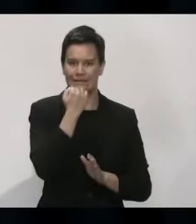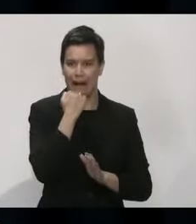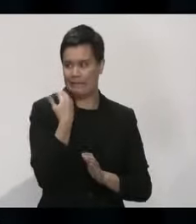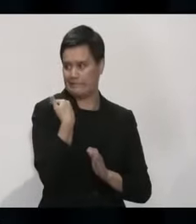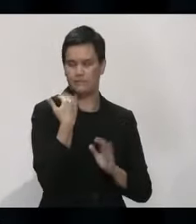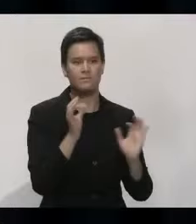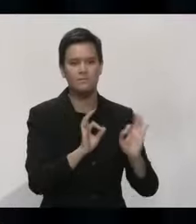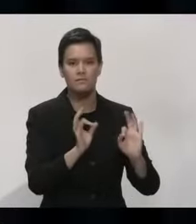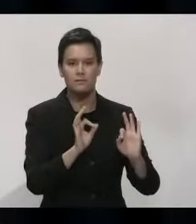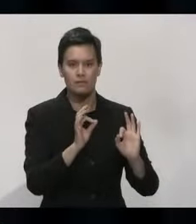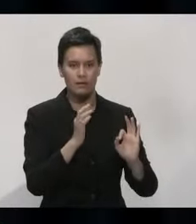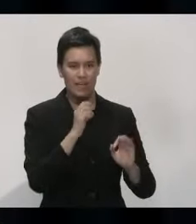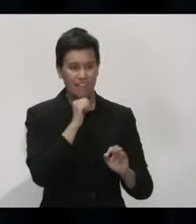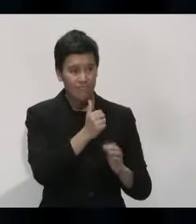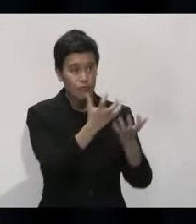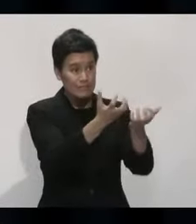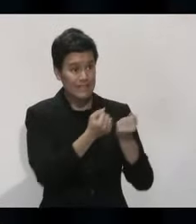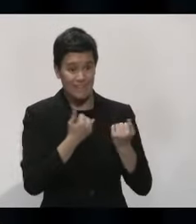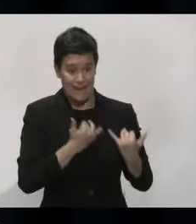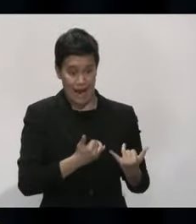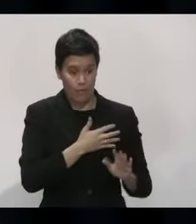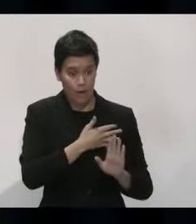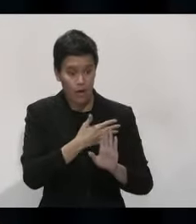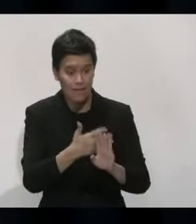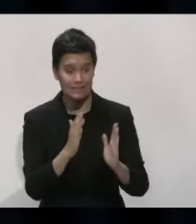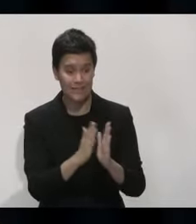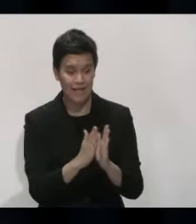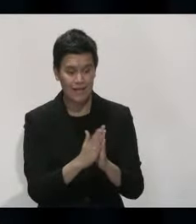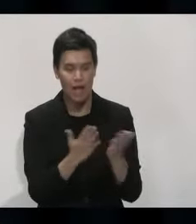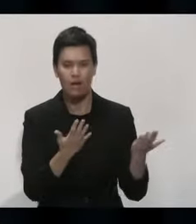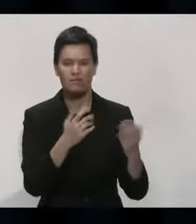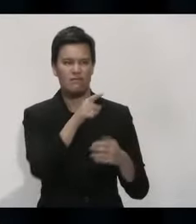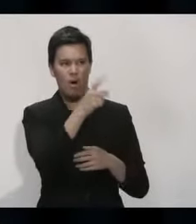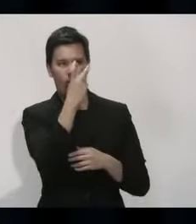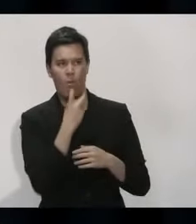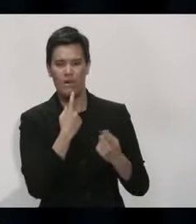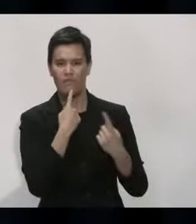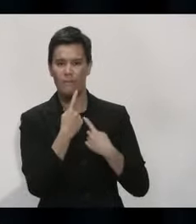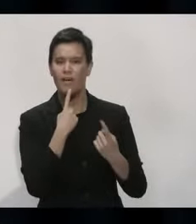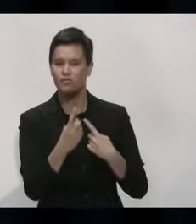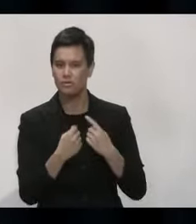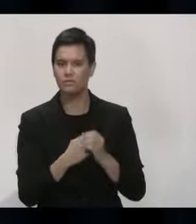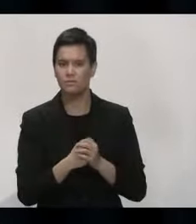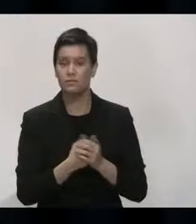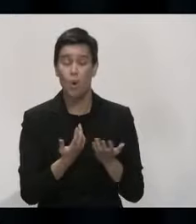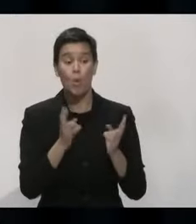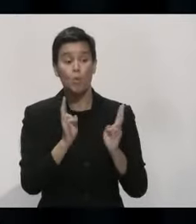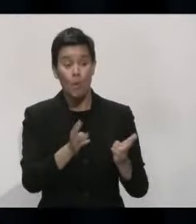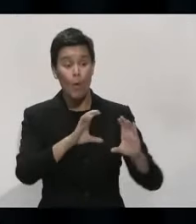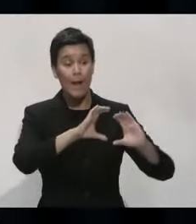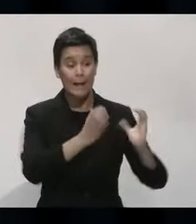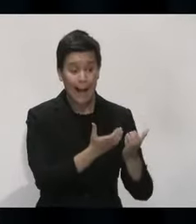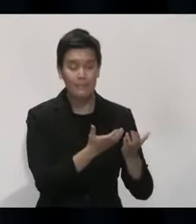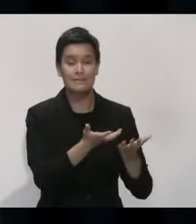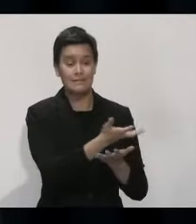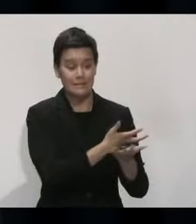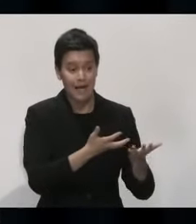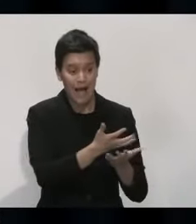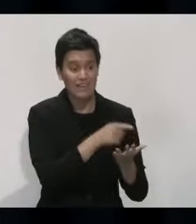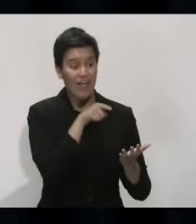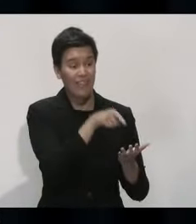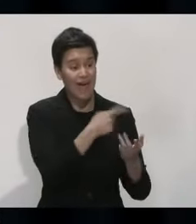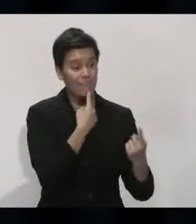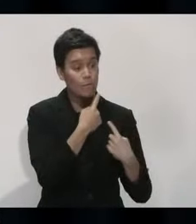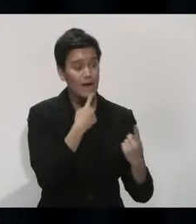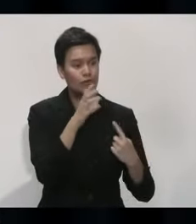along. And when we do those, the information for those tends to be drawn together about 36 hours before the meeting actually takes place. we'd also need to